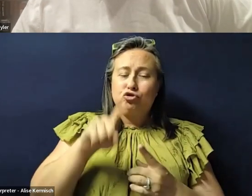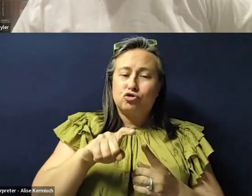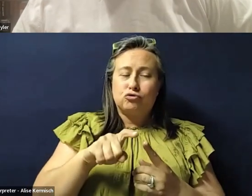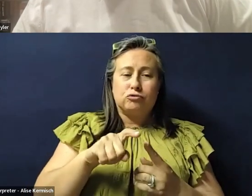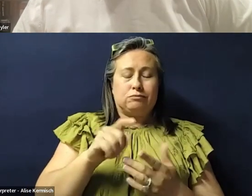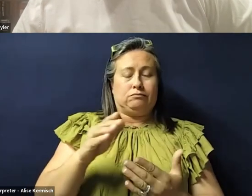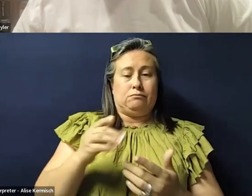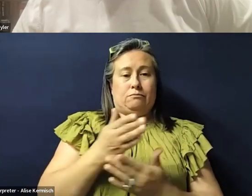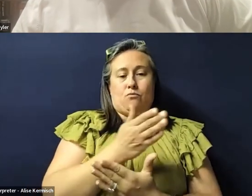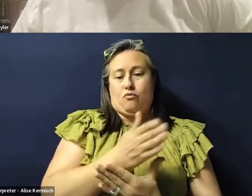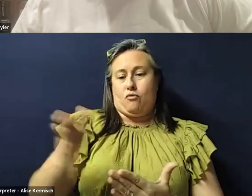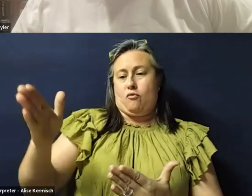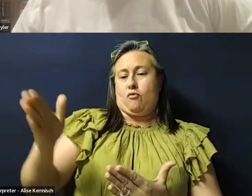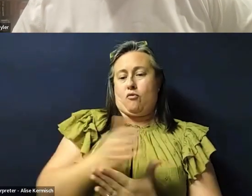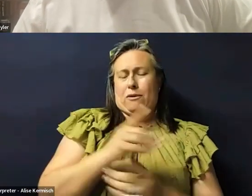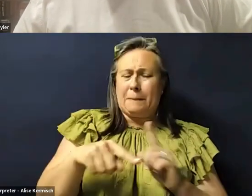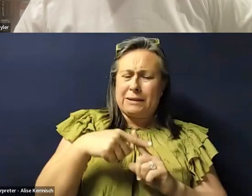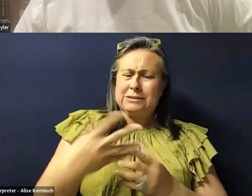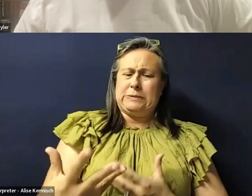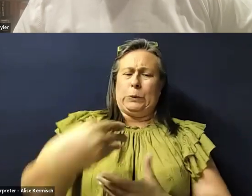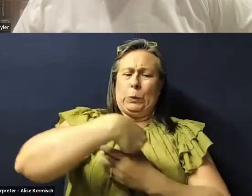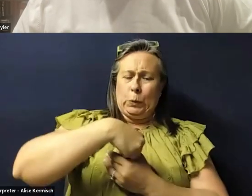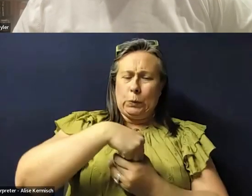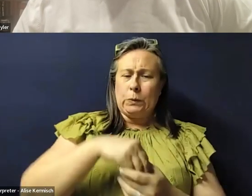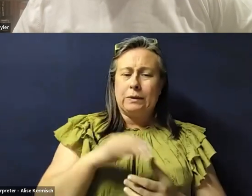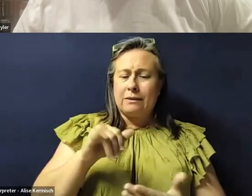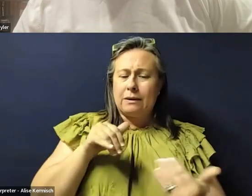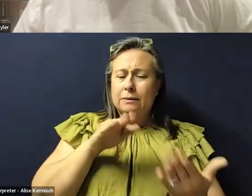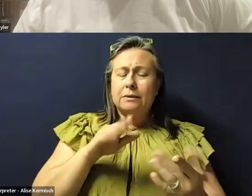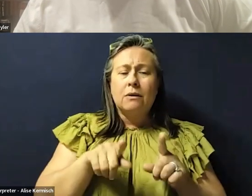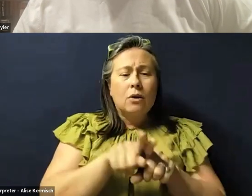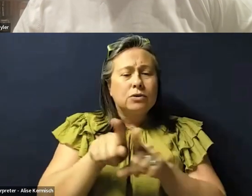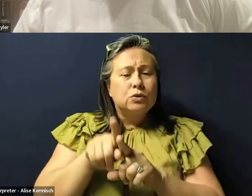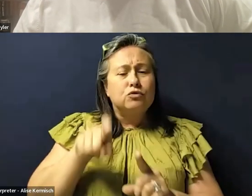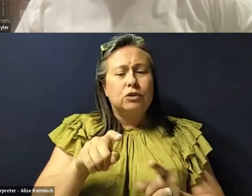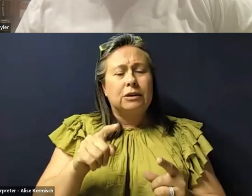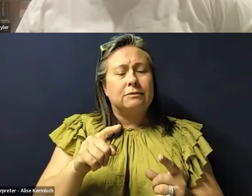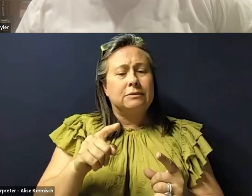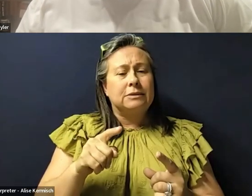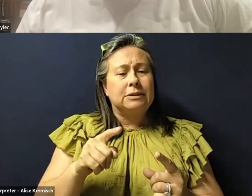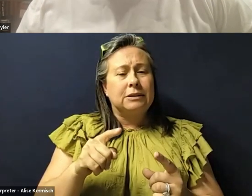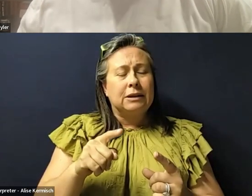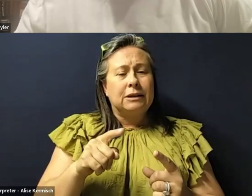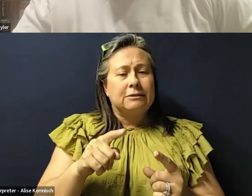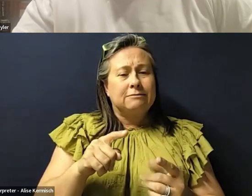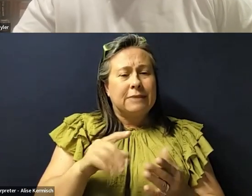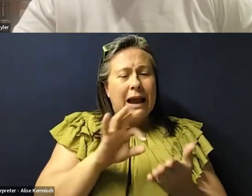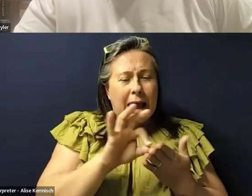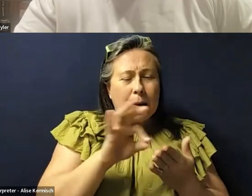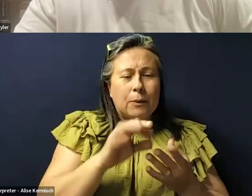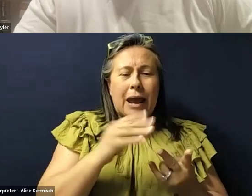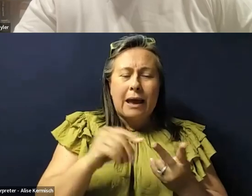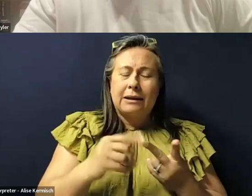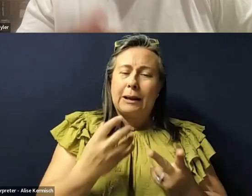and inclusive in that way. And it needs to account for and embrace bodily